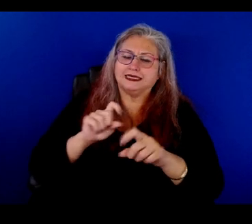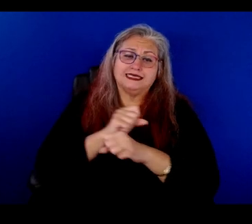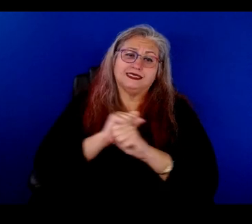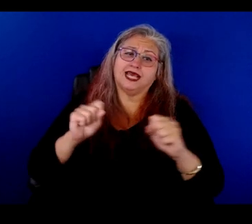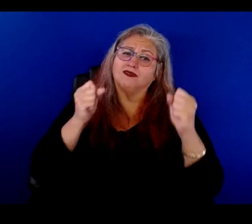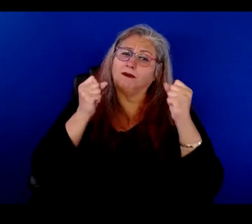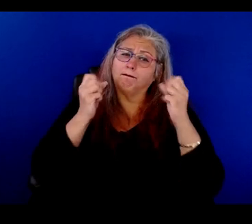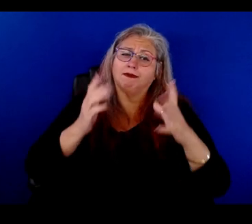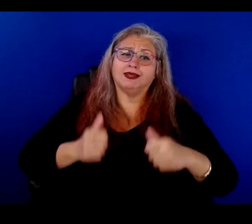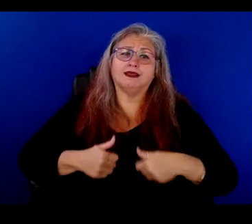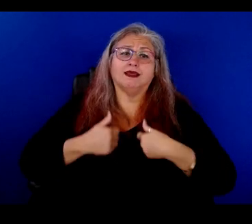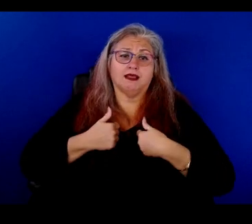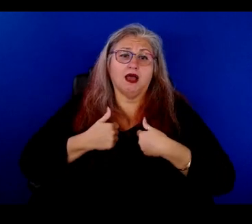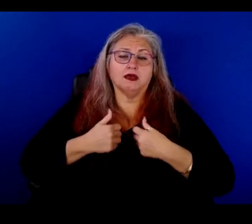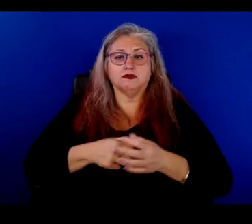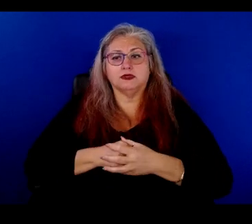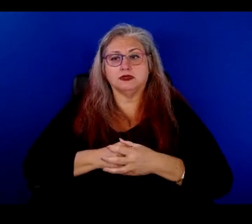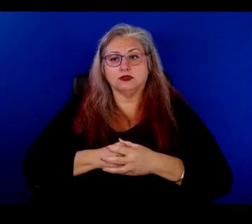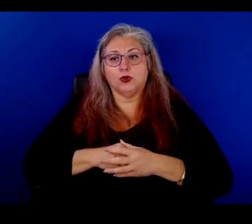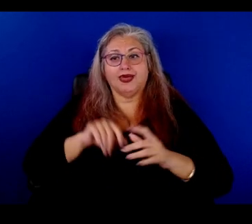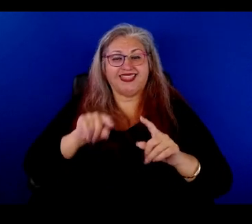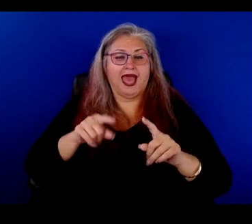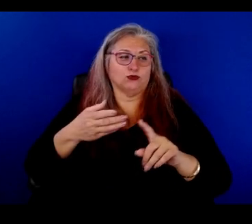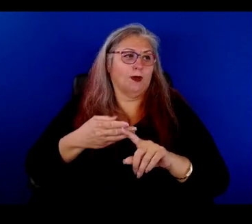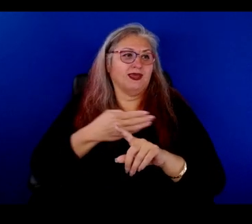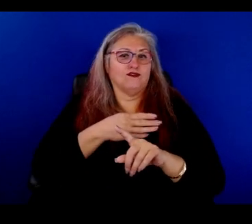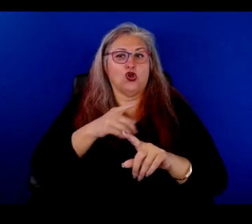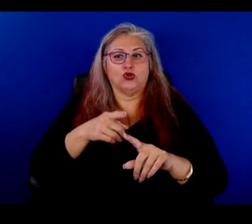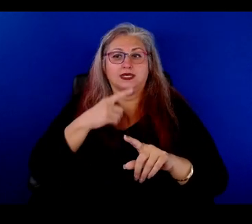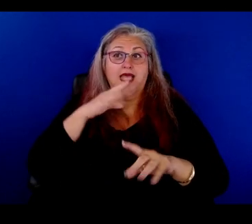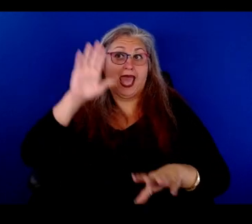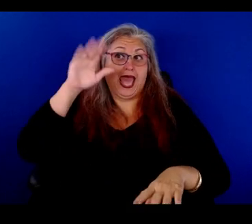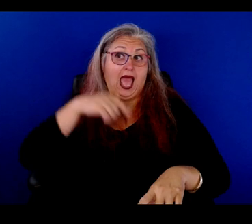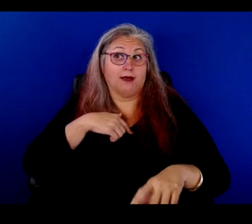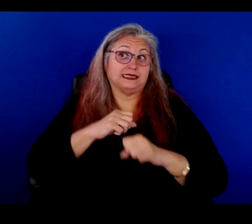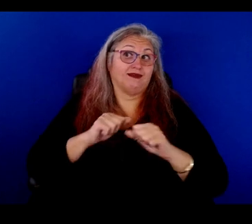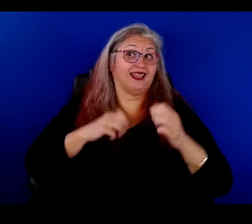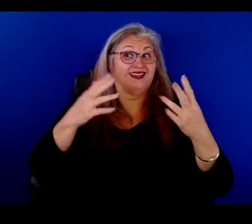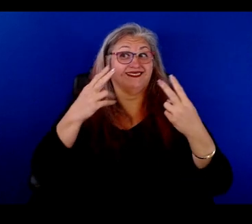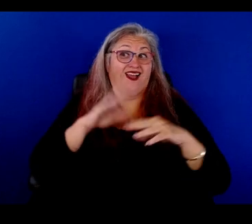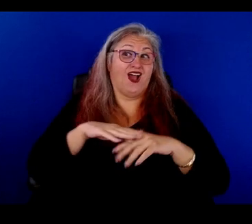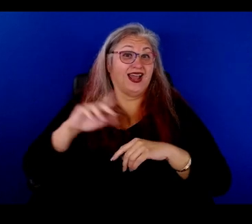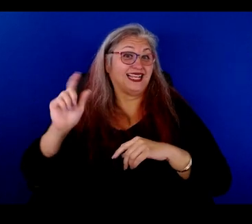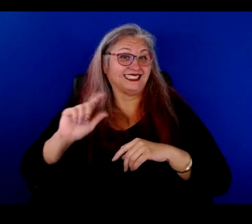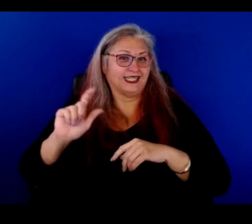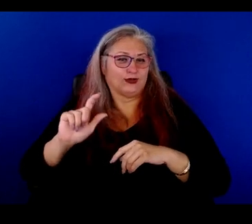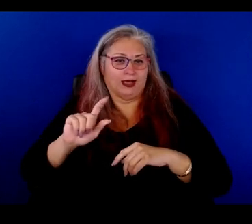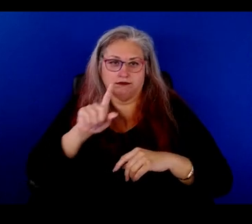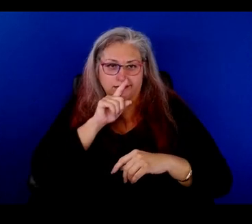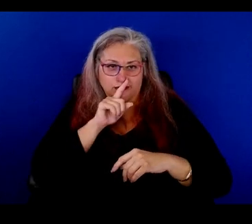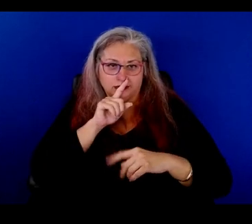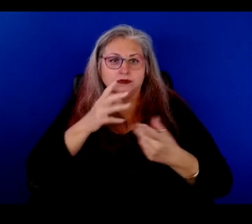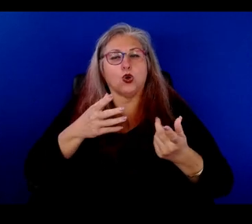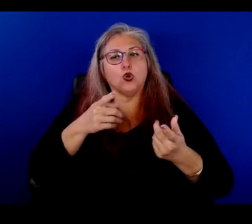lot of lives, and, and, and this was, you know, before you posted, hey, I'm saving lives on Instagram, you know, so,